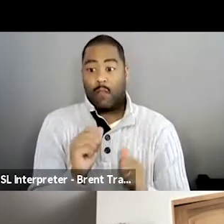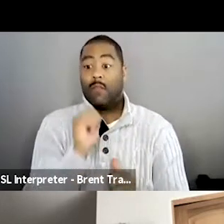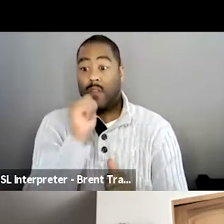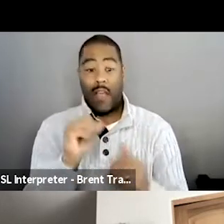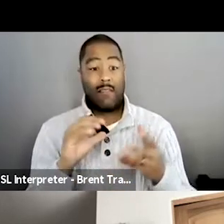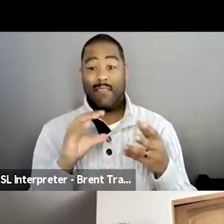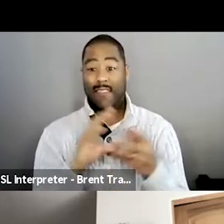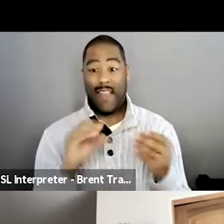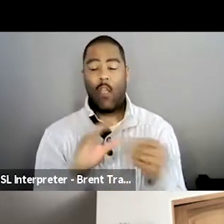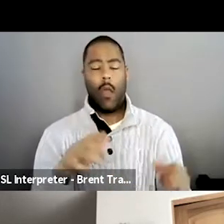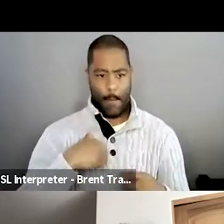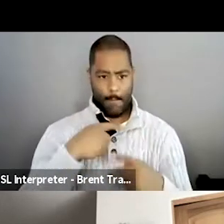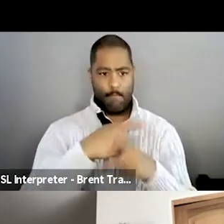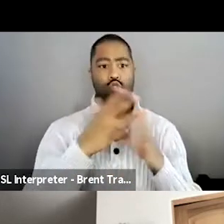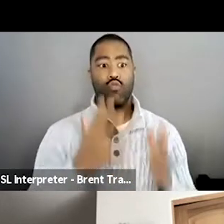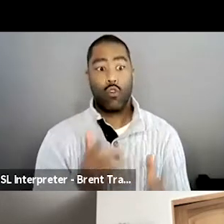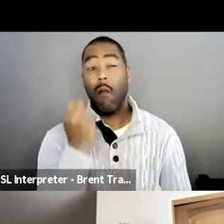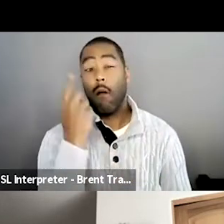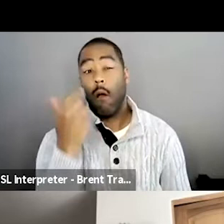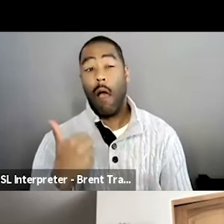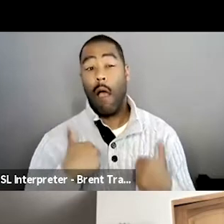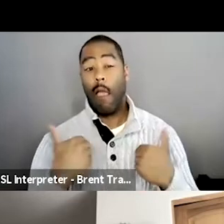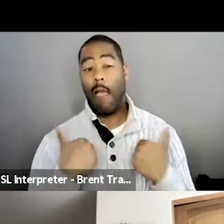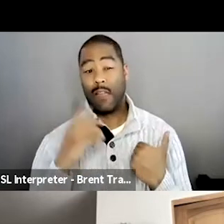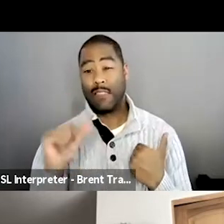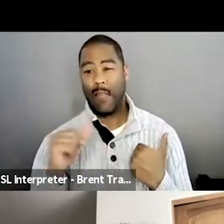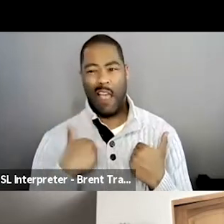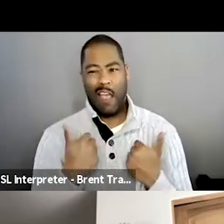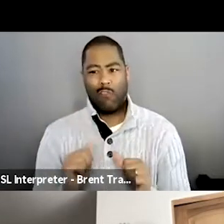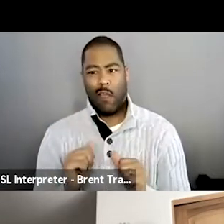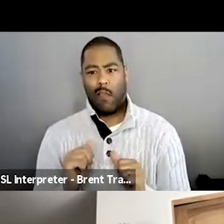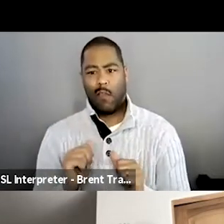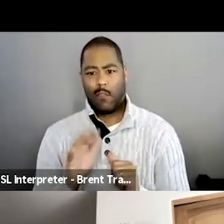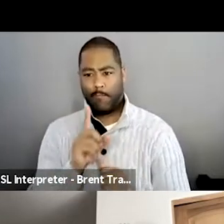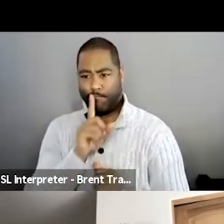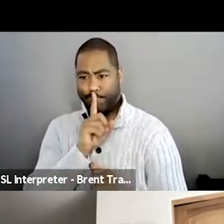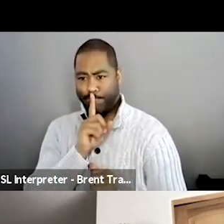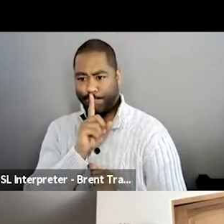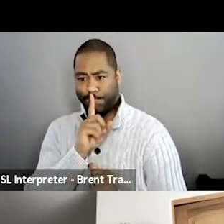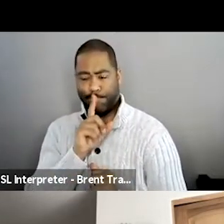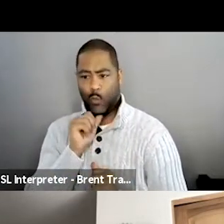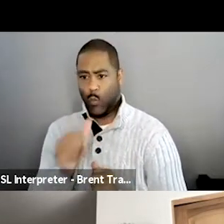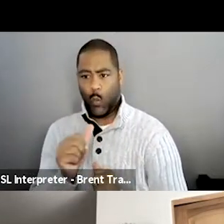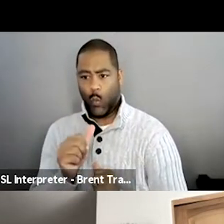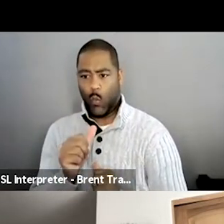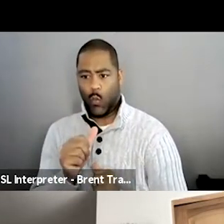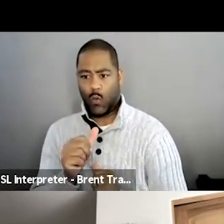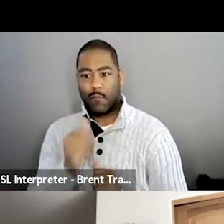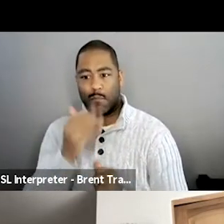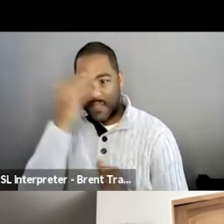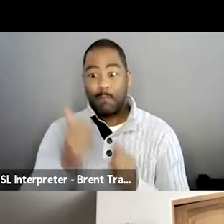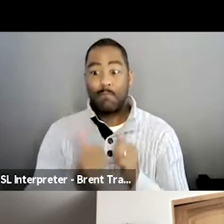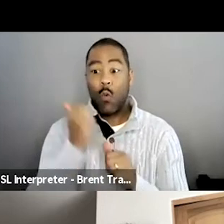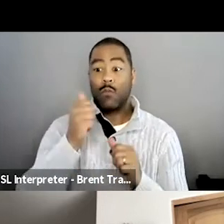disabilities. I didn't find that it was, it was to my advantage, really the way most people look at us in the world.